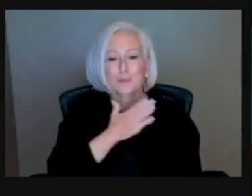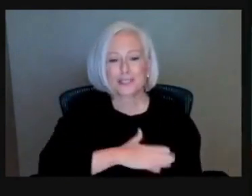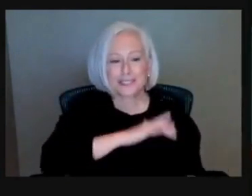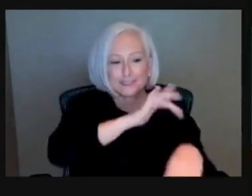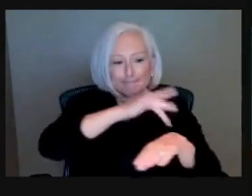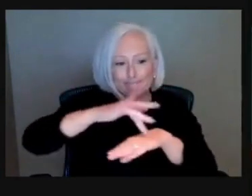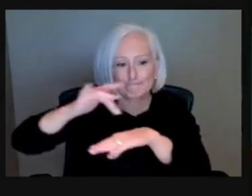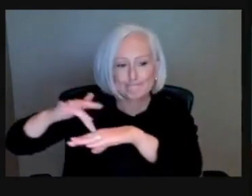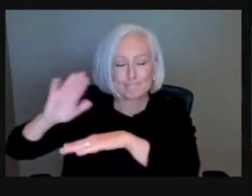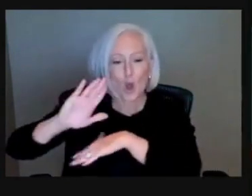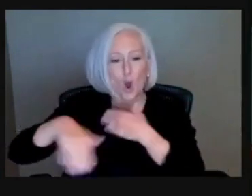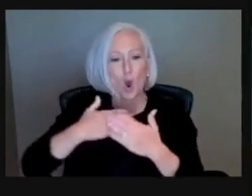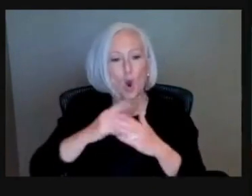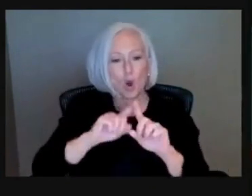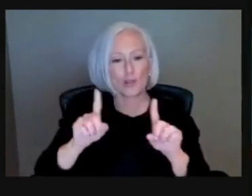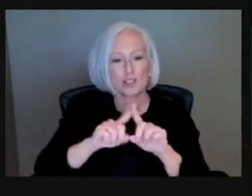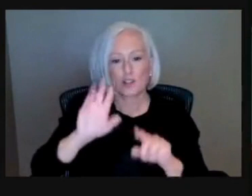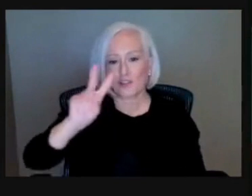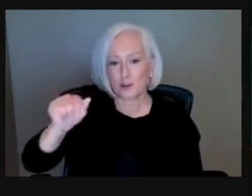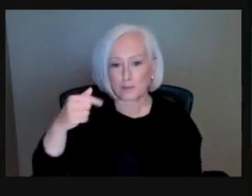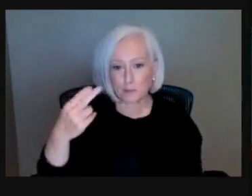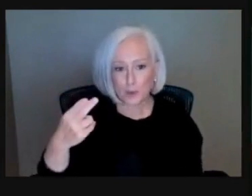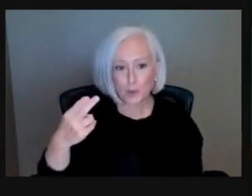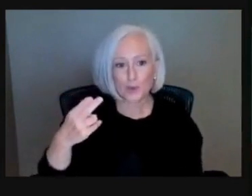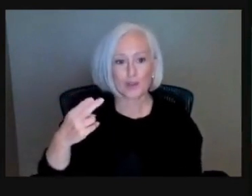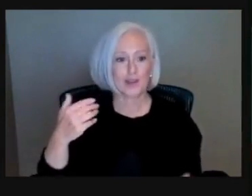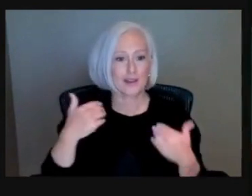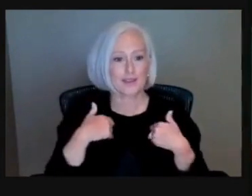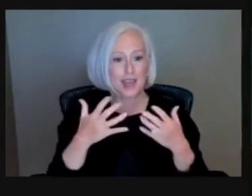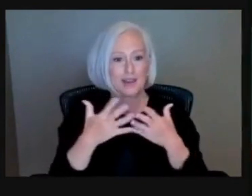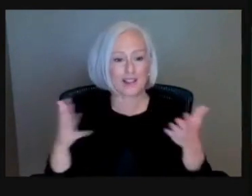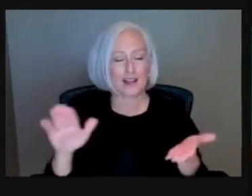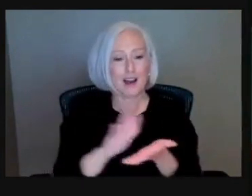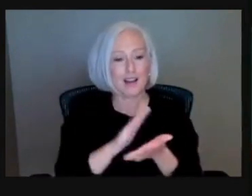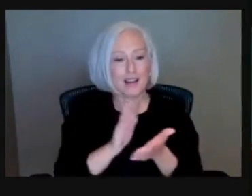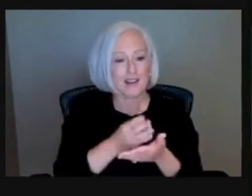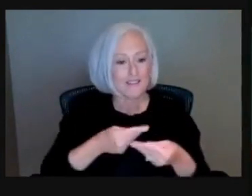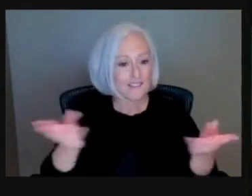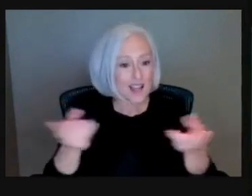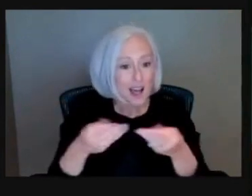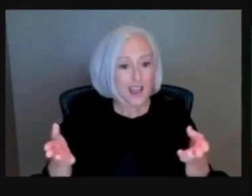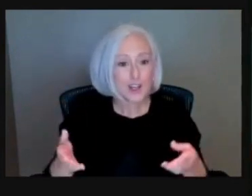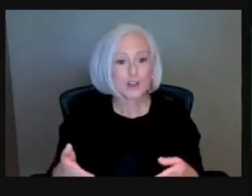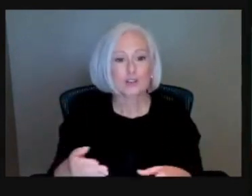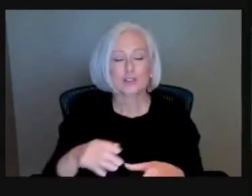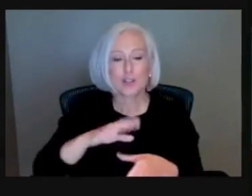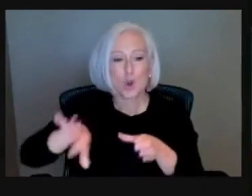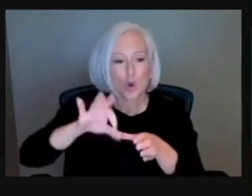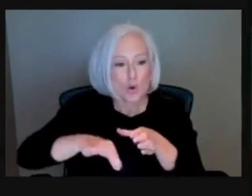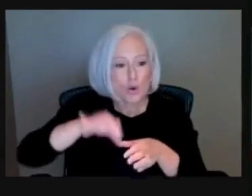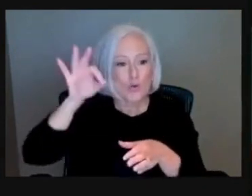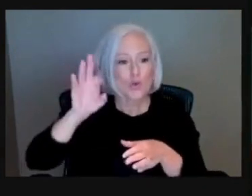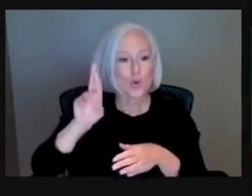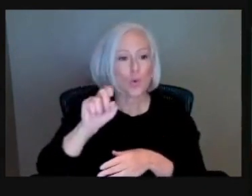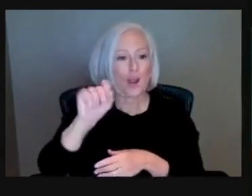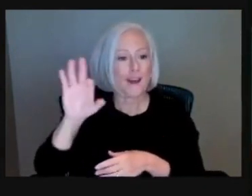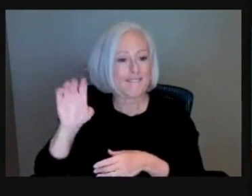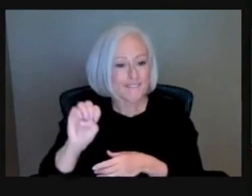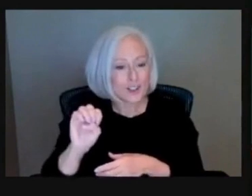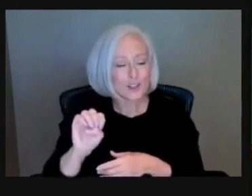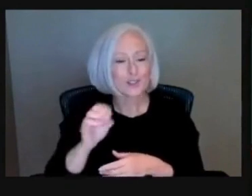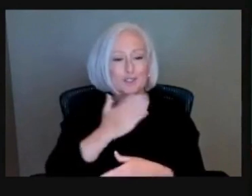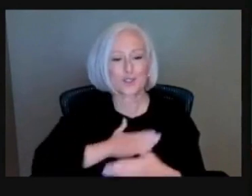out what they have. They have a lot of flyers. They even have raffles. So make sure to visit those virtual booths there.